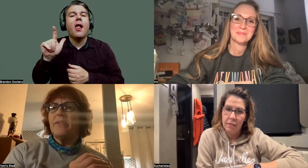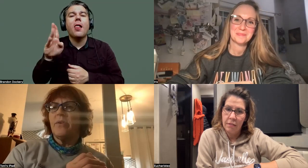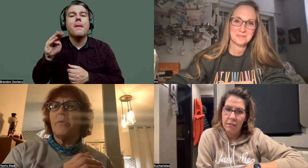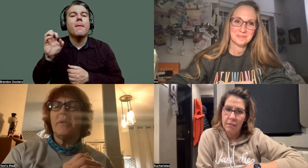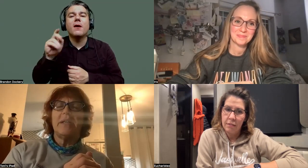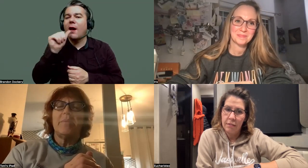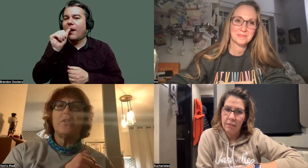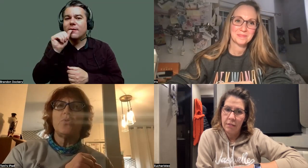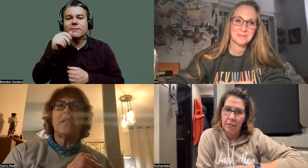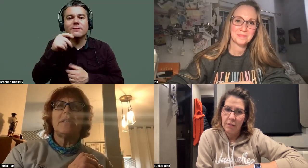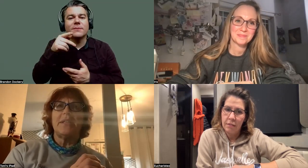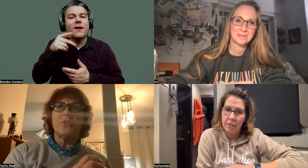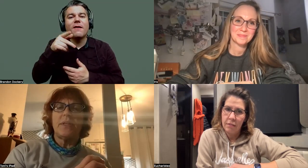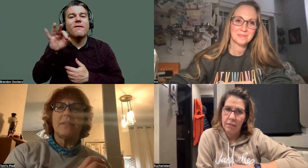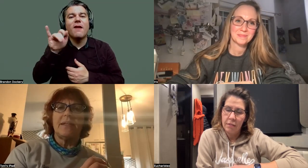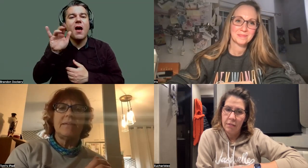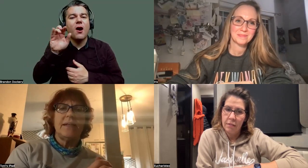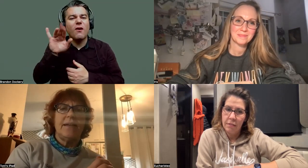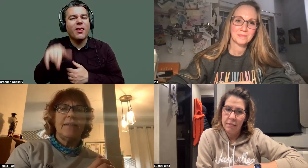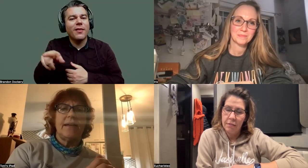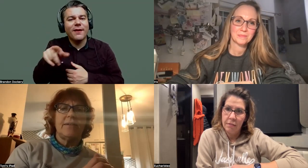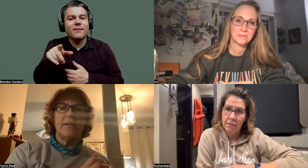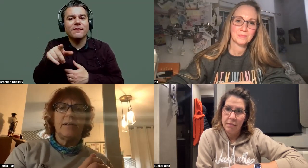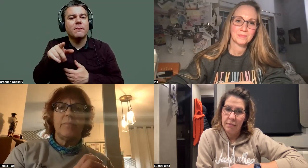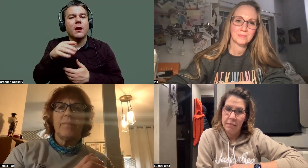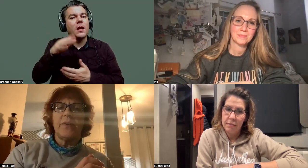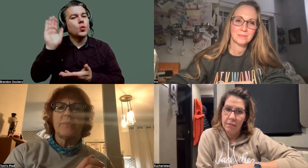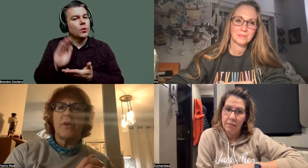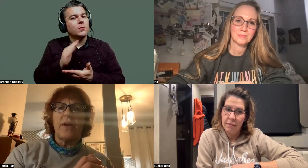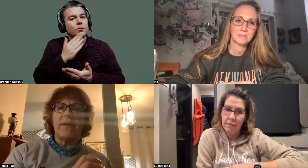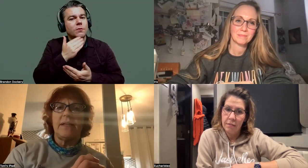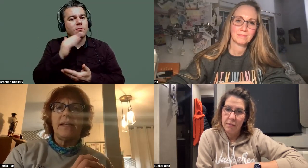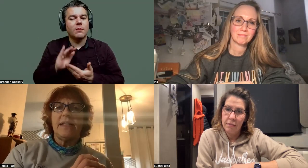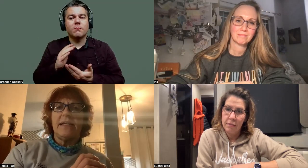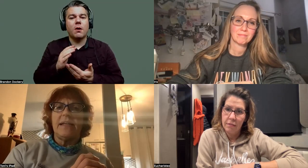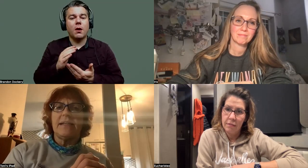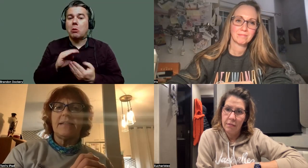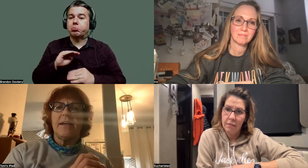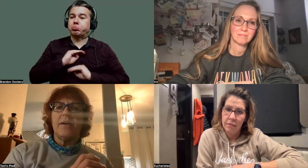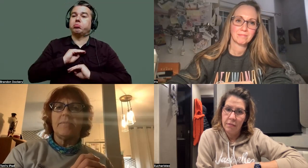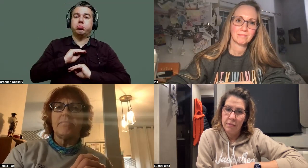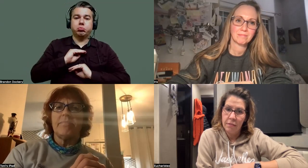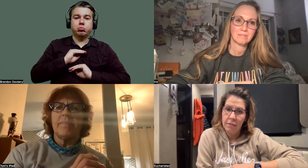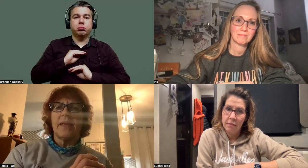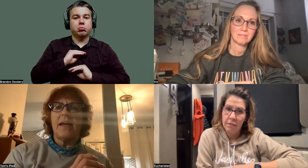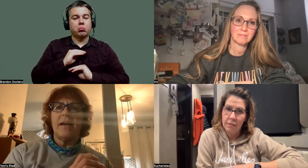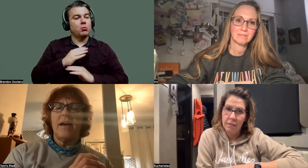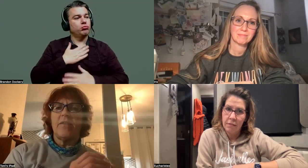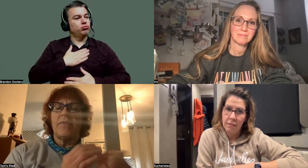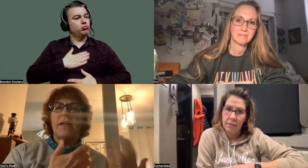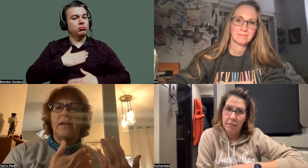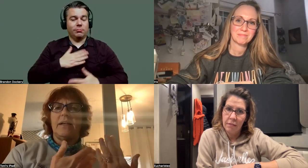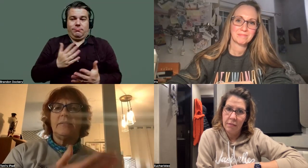that. So I enjoy the less sweet things that fix my craving. And yeah,